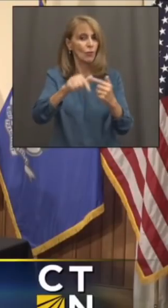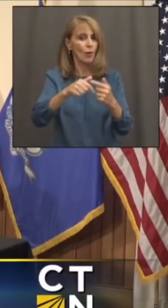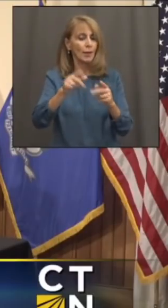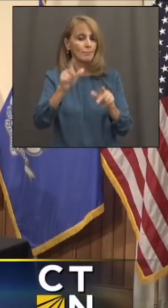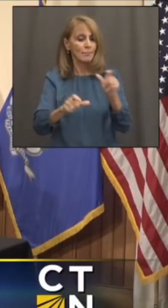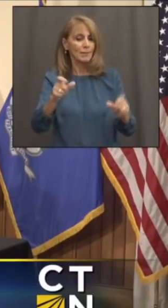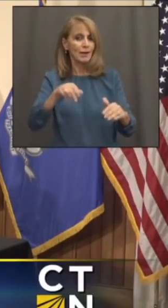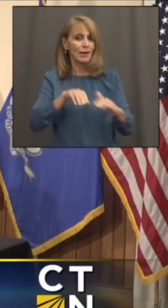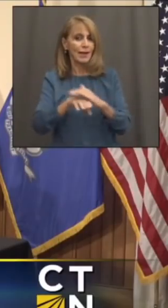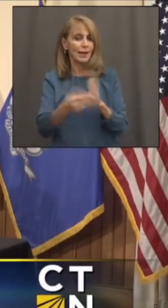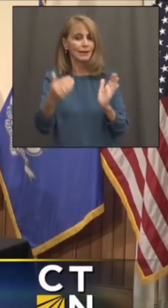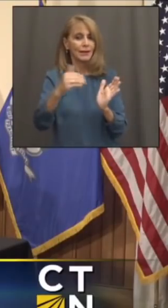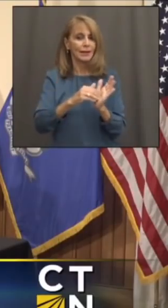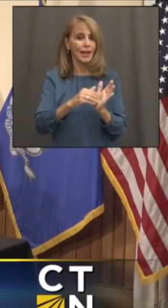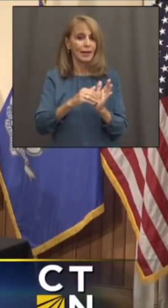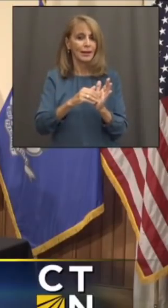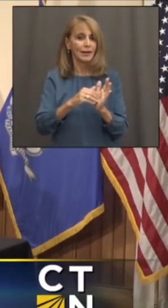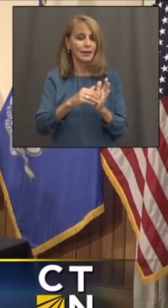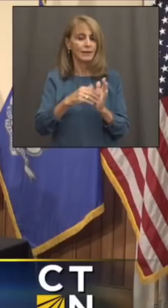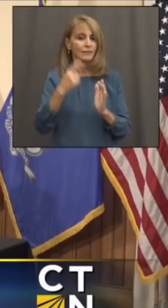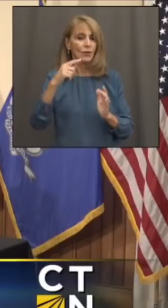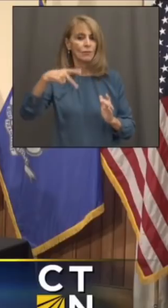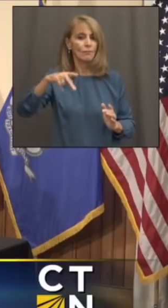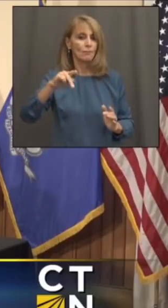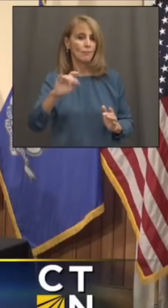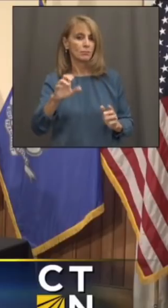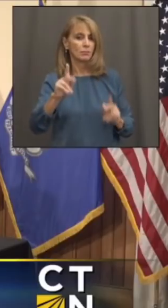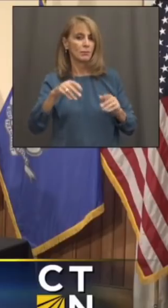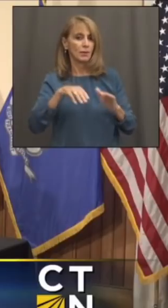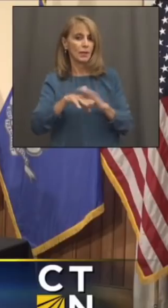recognizing that. I think legislative management makes that call.